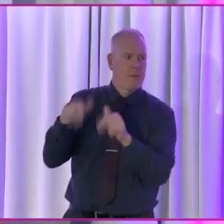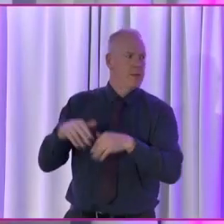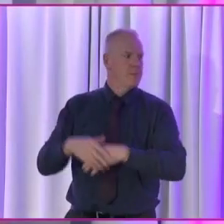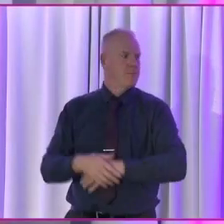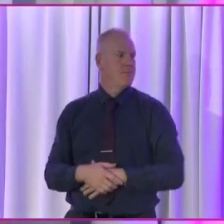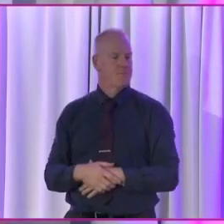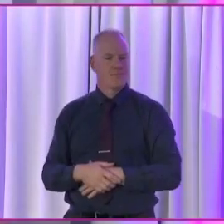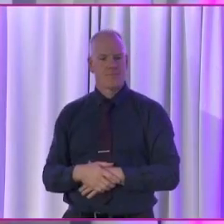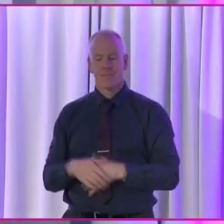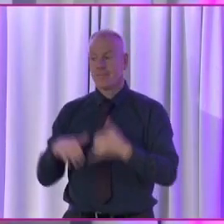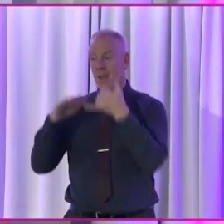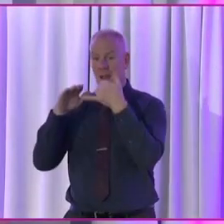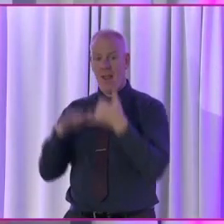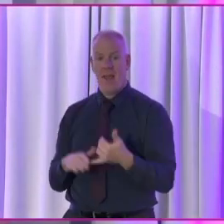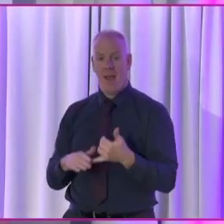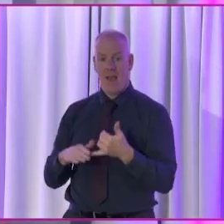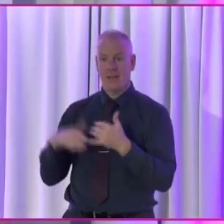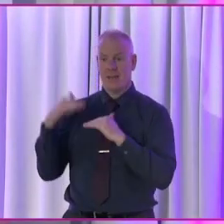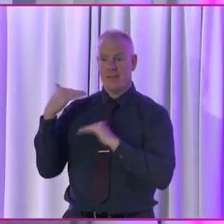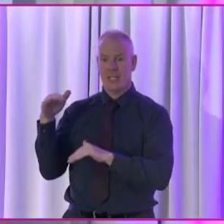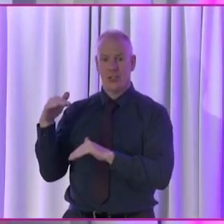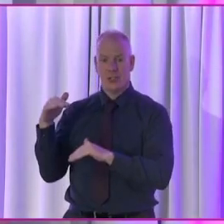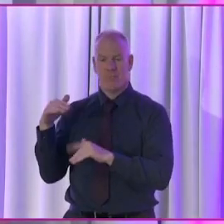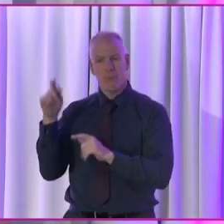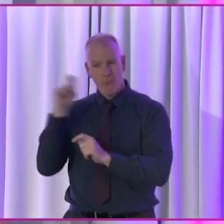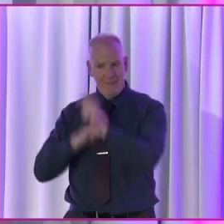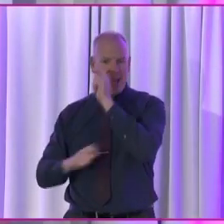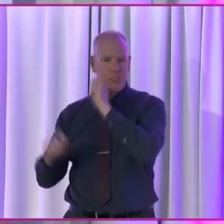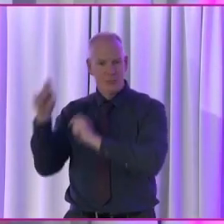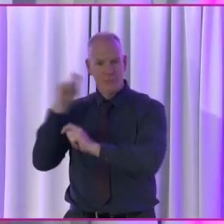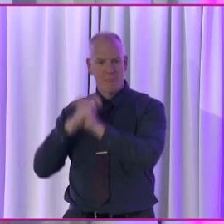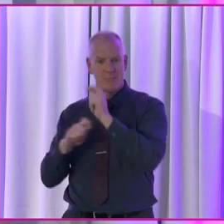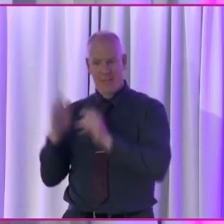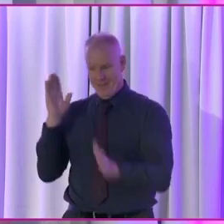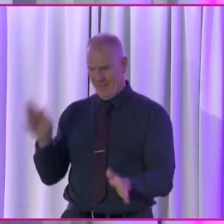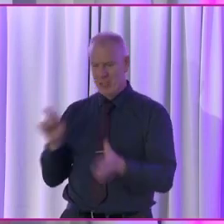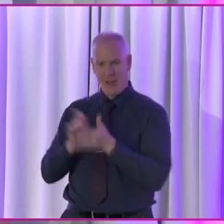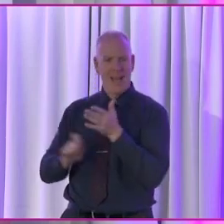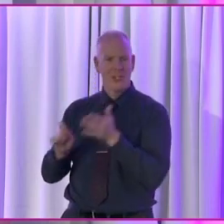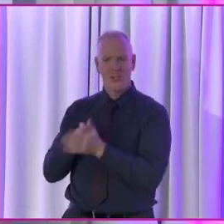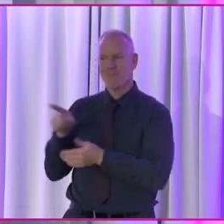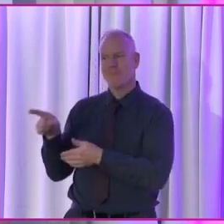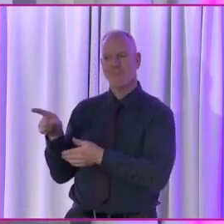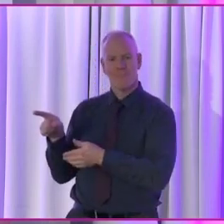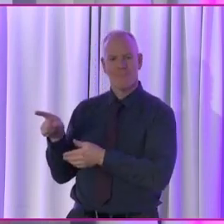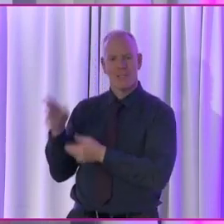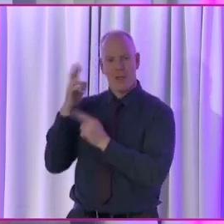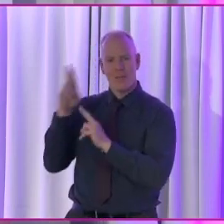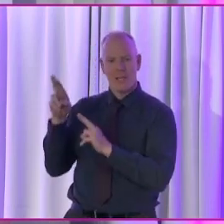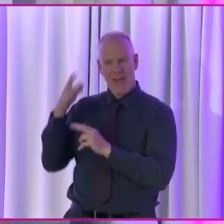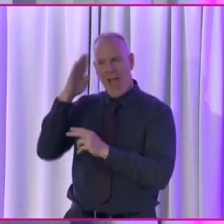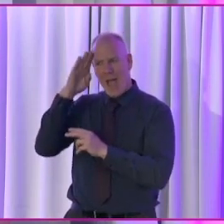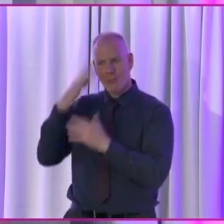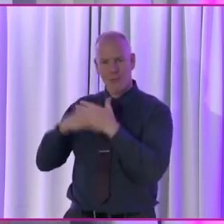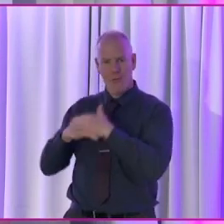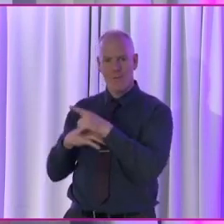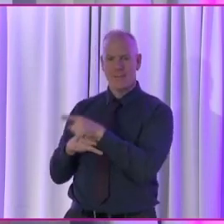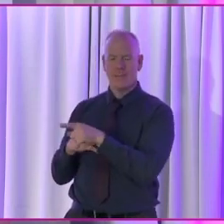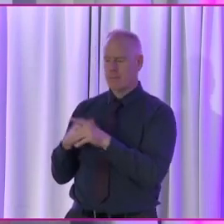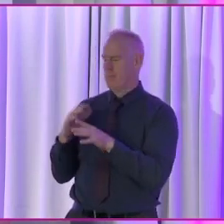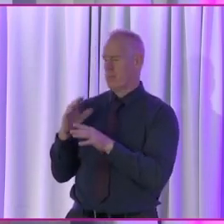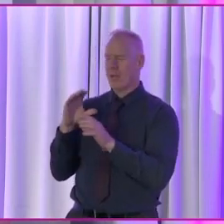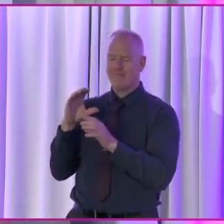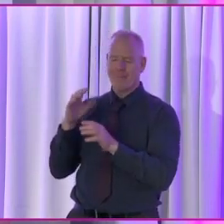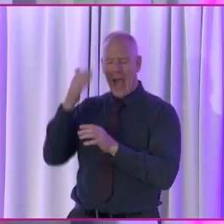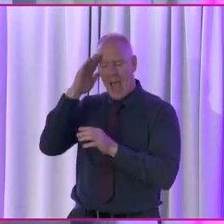So our final session is some reflections from people who are elected representatives in the Irish context today.